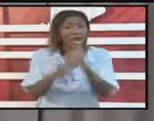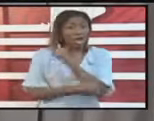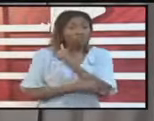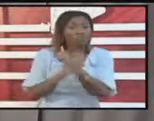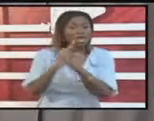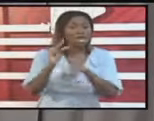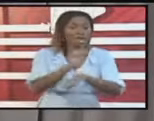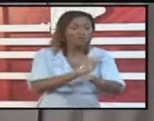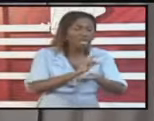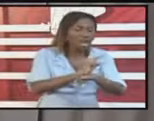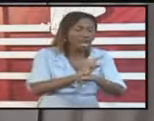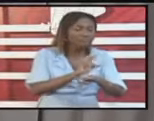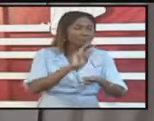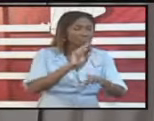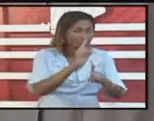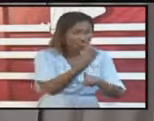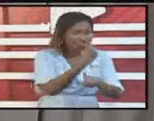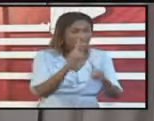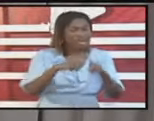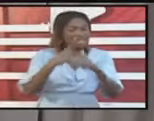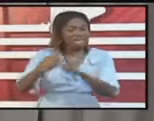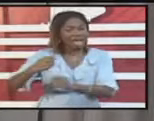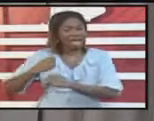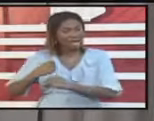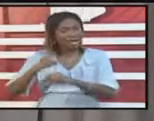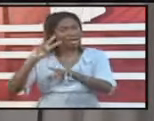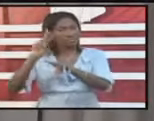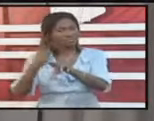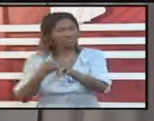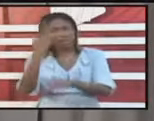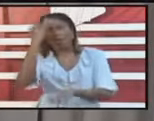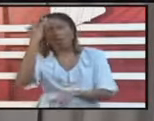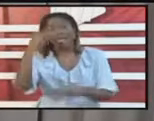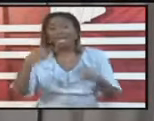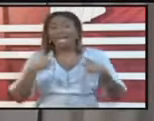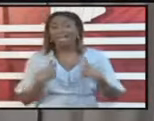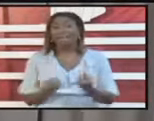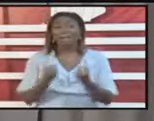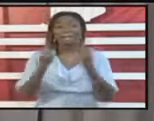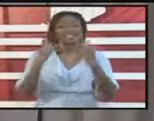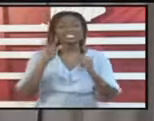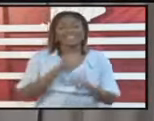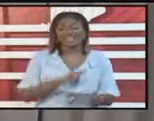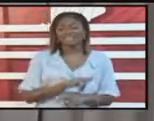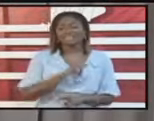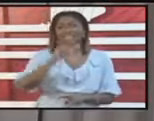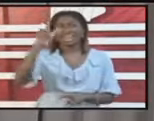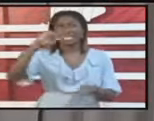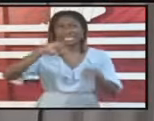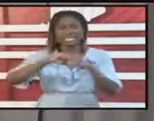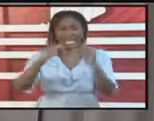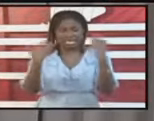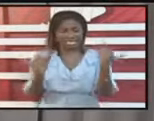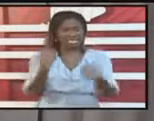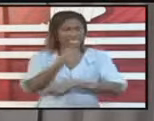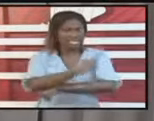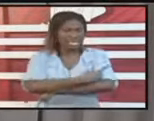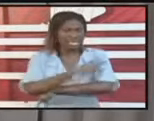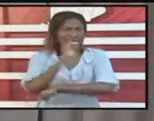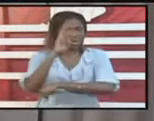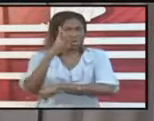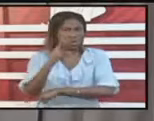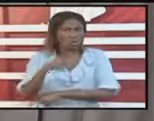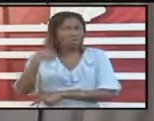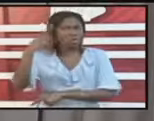then looking at Canada. Canada, because we have a number of flights going out, starting from today, I believe, or in the next couple of days,